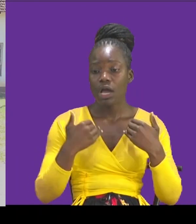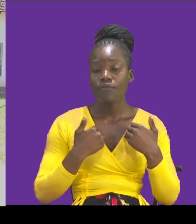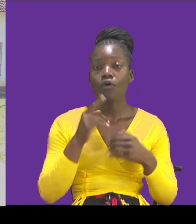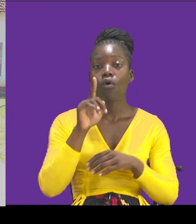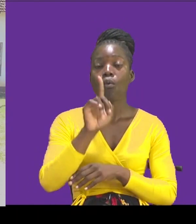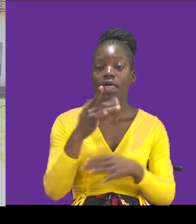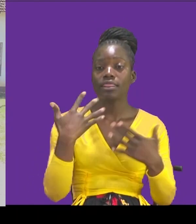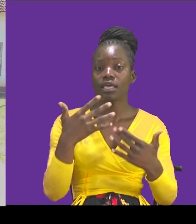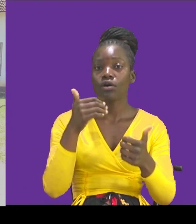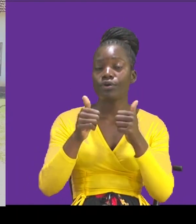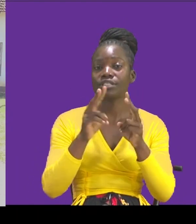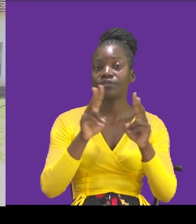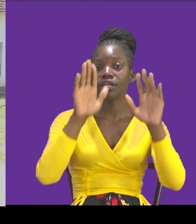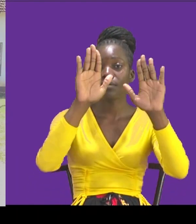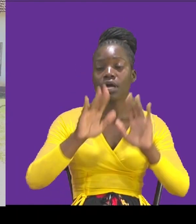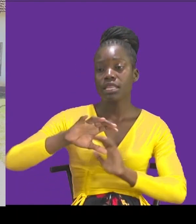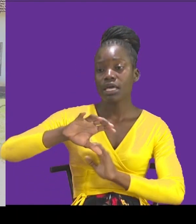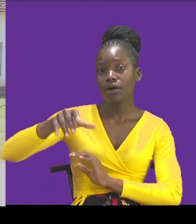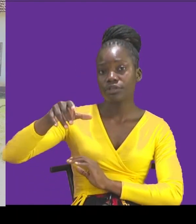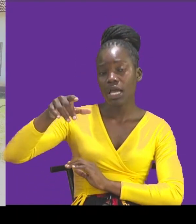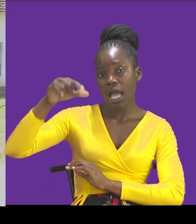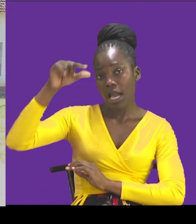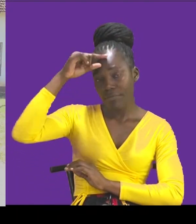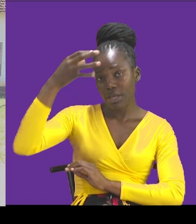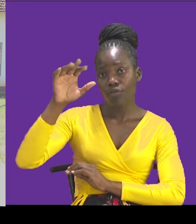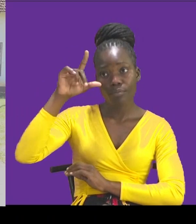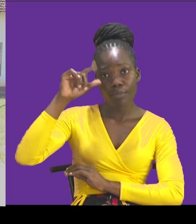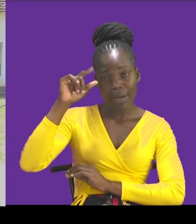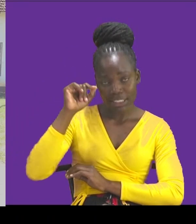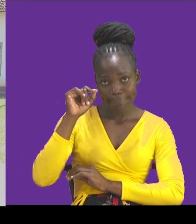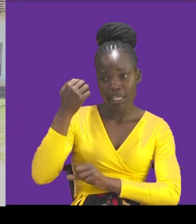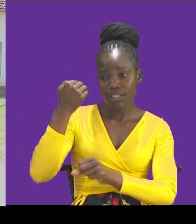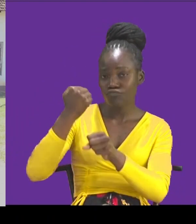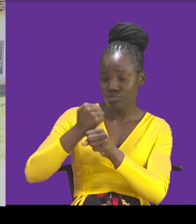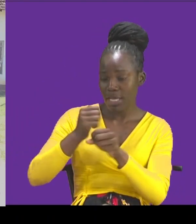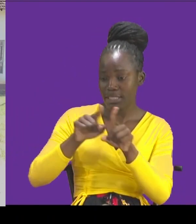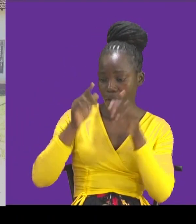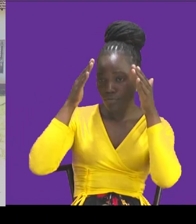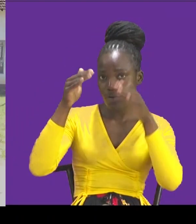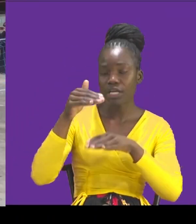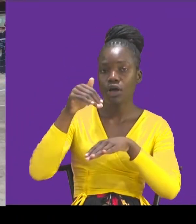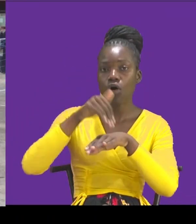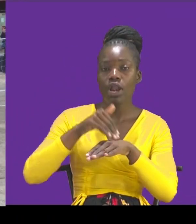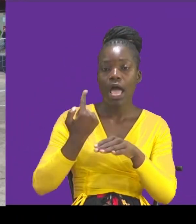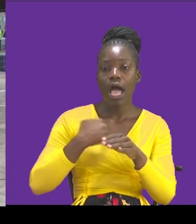which is very important, the County Government of Mombasa is undertaking. We have already drafted